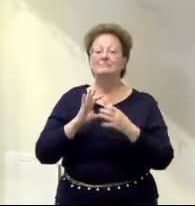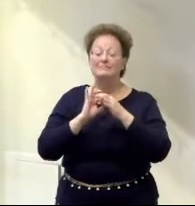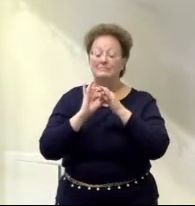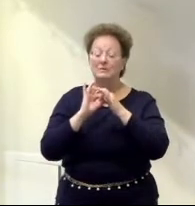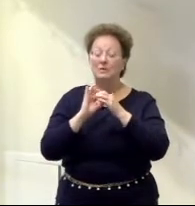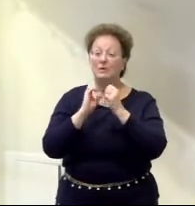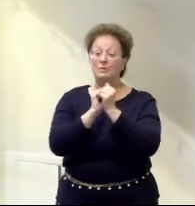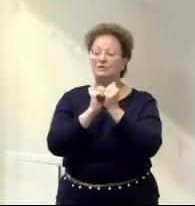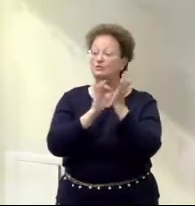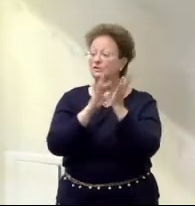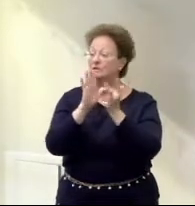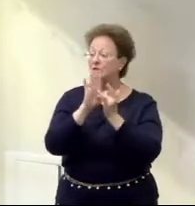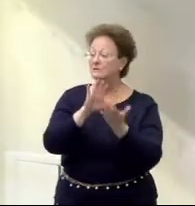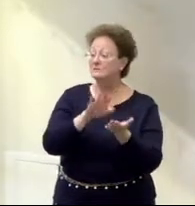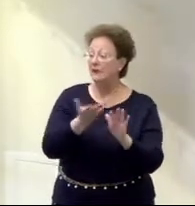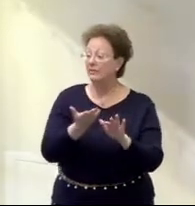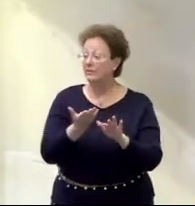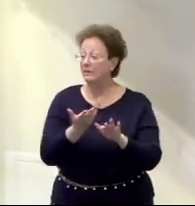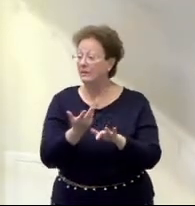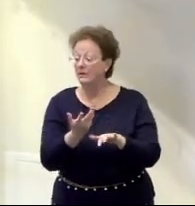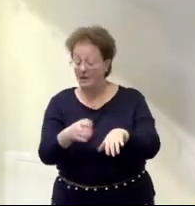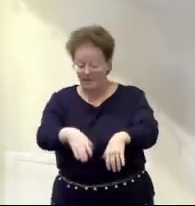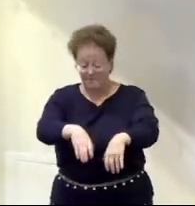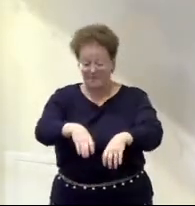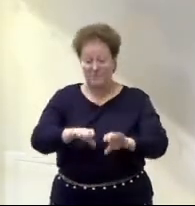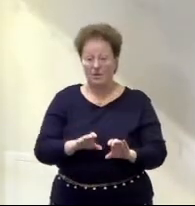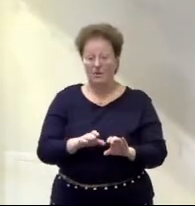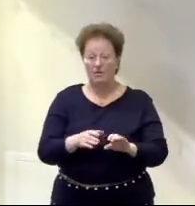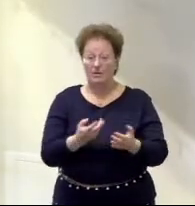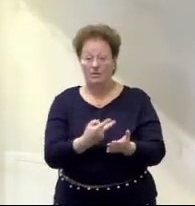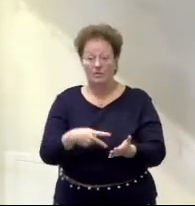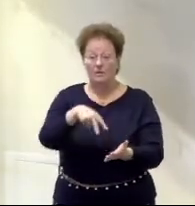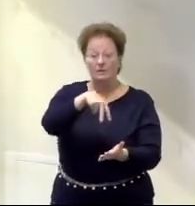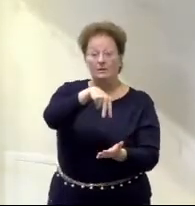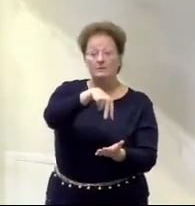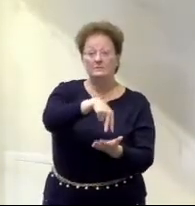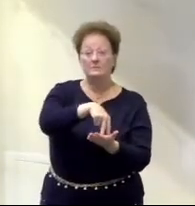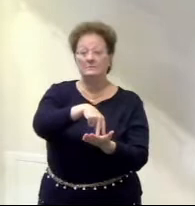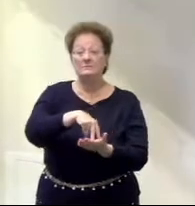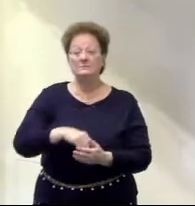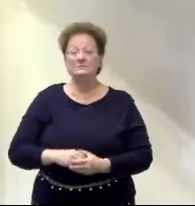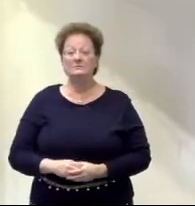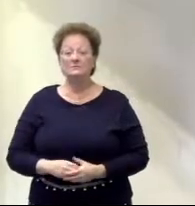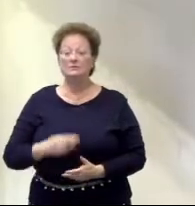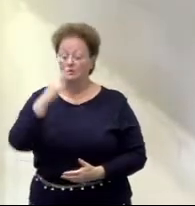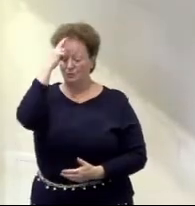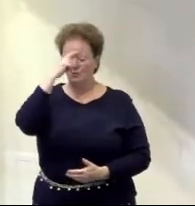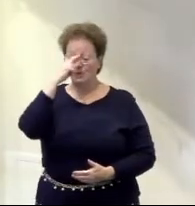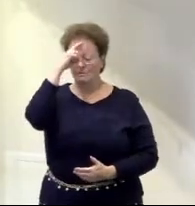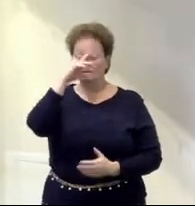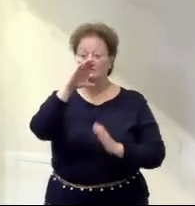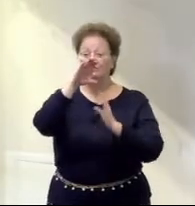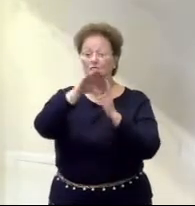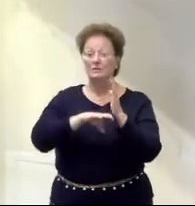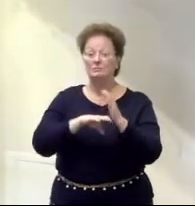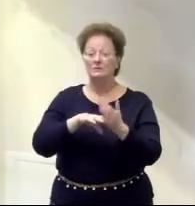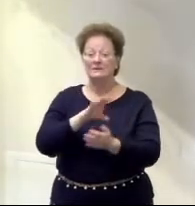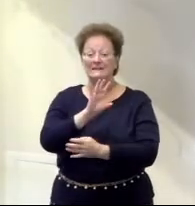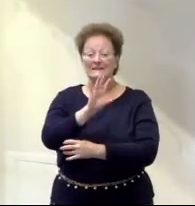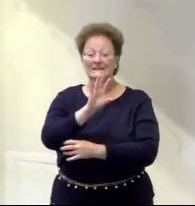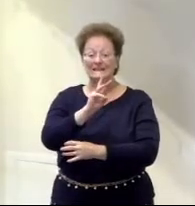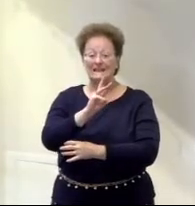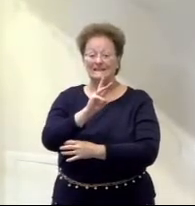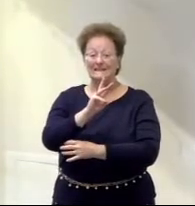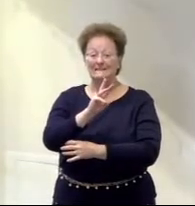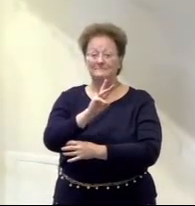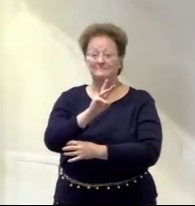his burial, and his resurrection. I'd encourage you sometime this week to look at Romans chapter 6 because it lays this out beautifully as